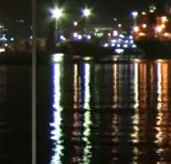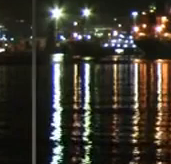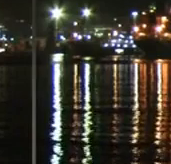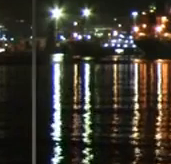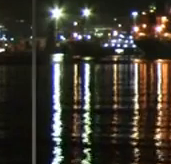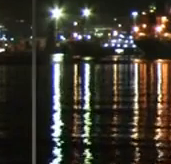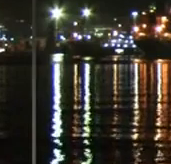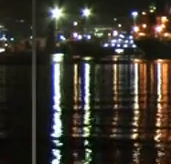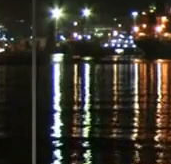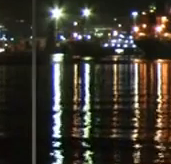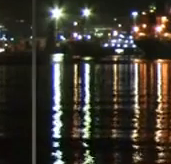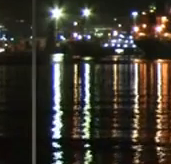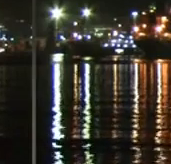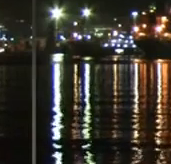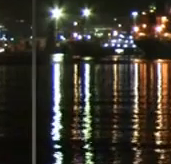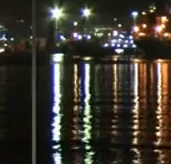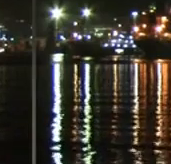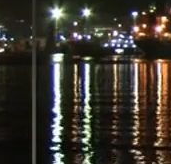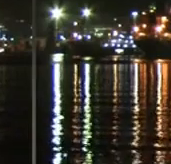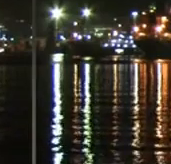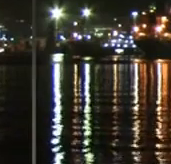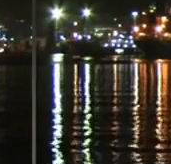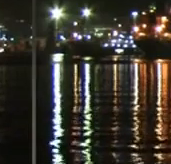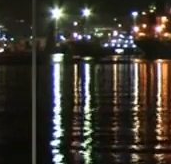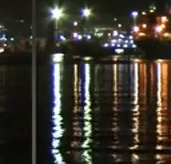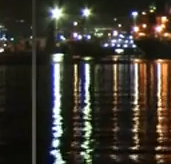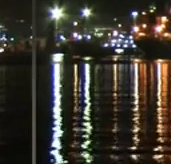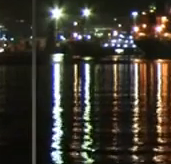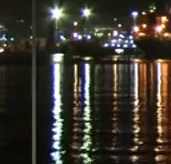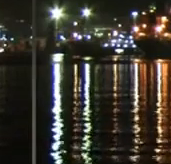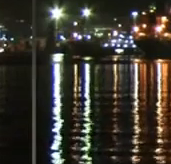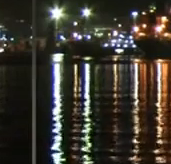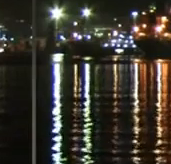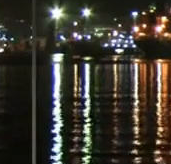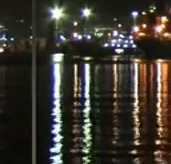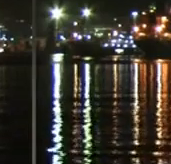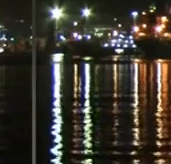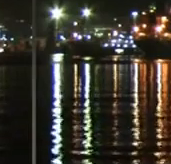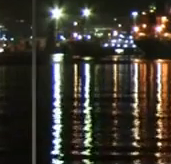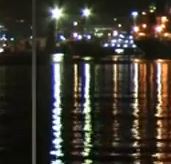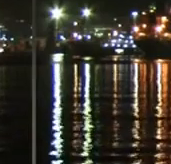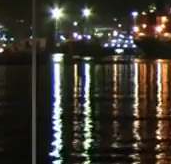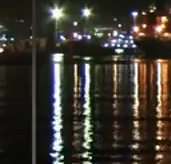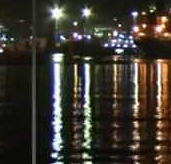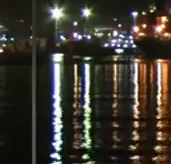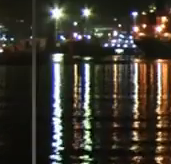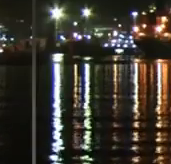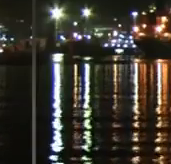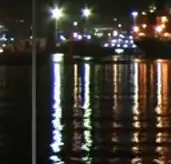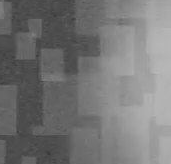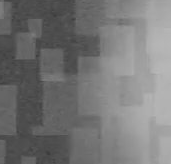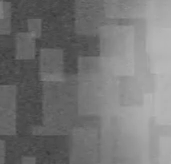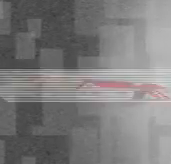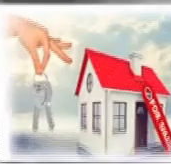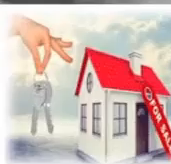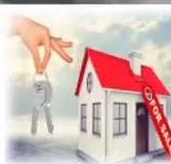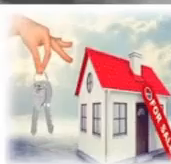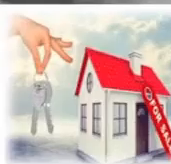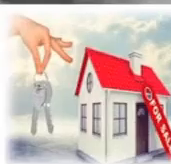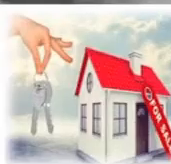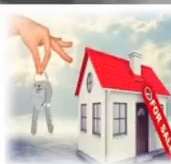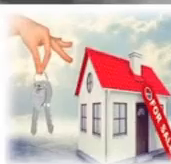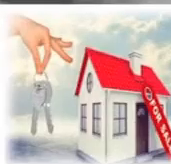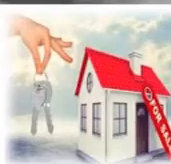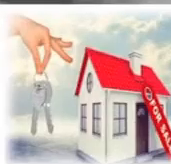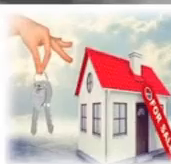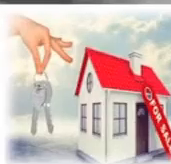families homeless. Now, for these stories and others, tune in daily to our sister radio station, Gold FM. Our poll question, we're asking,